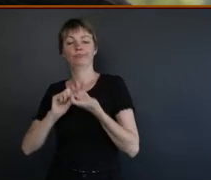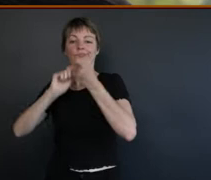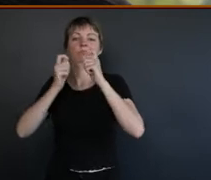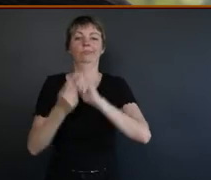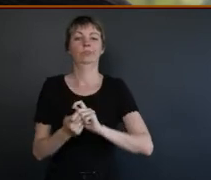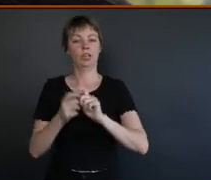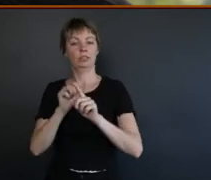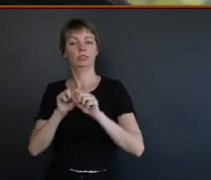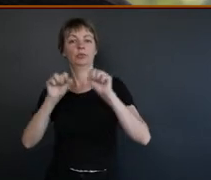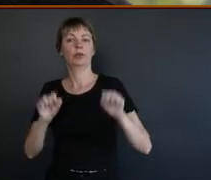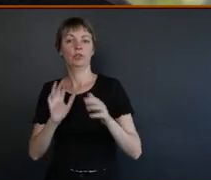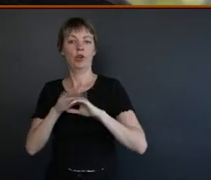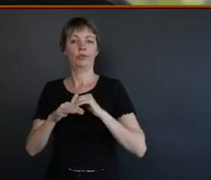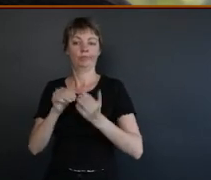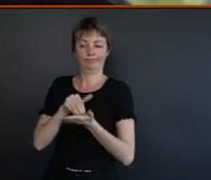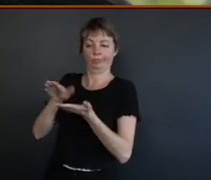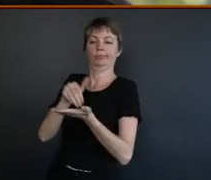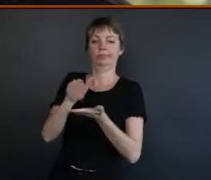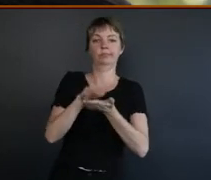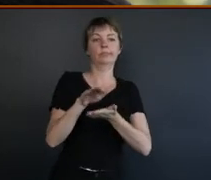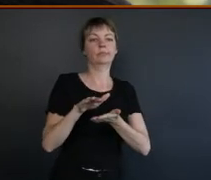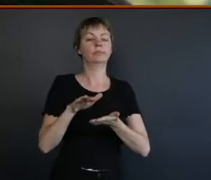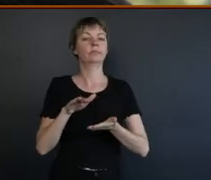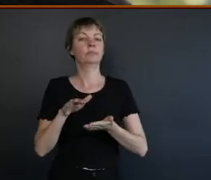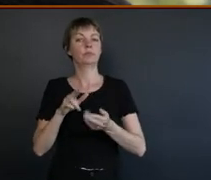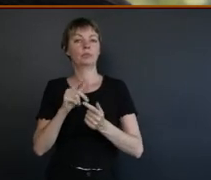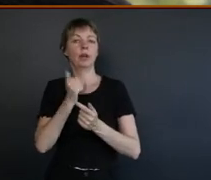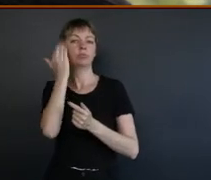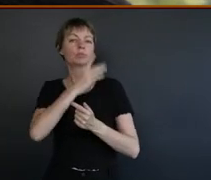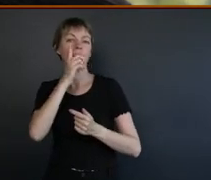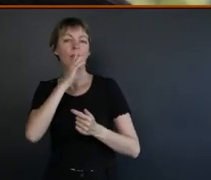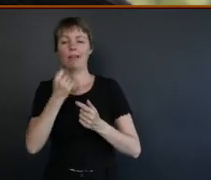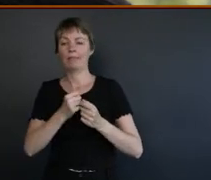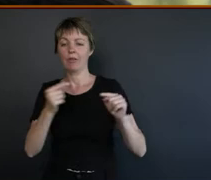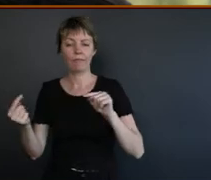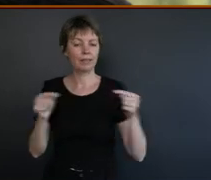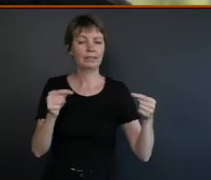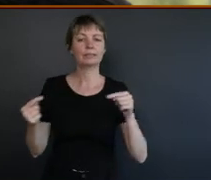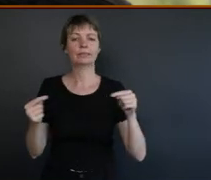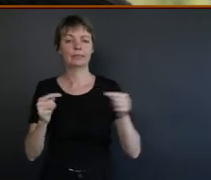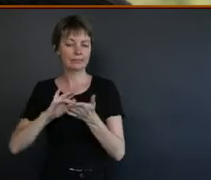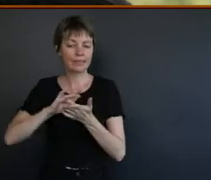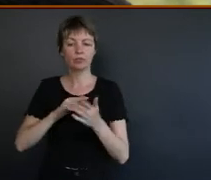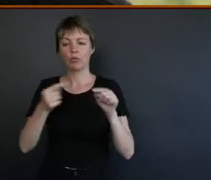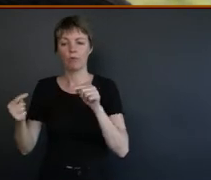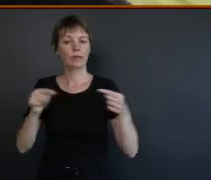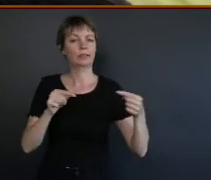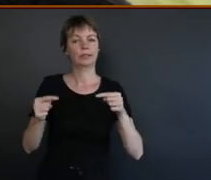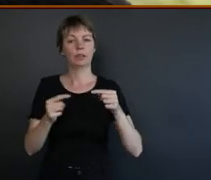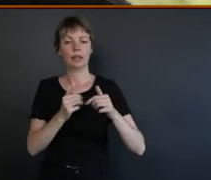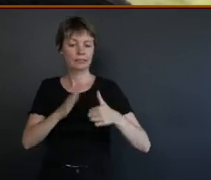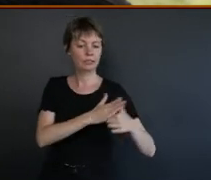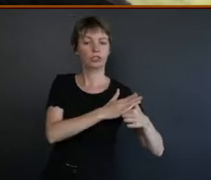You know, the central cause of conflict between Indigenous and the settler state